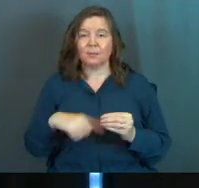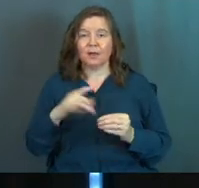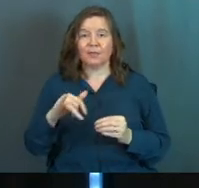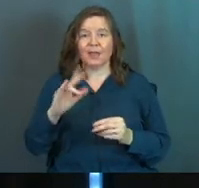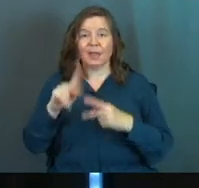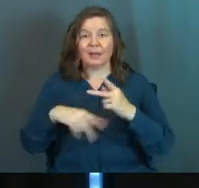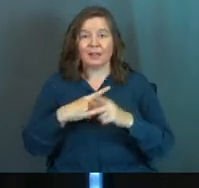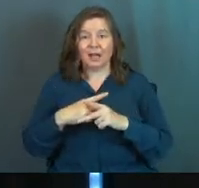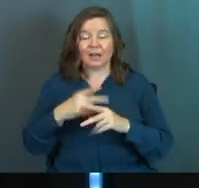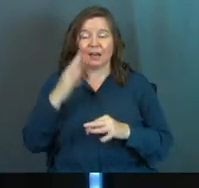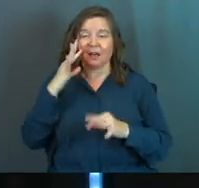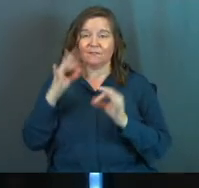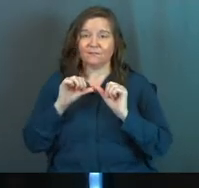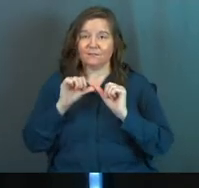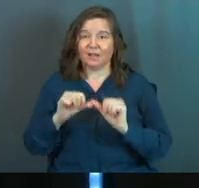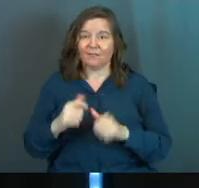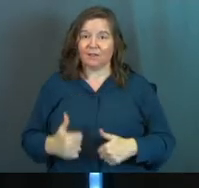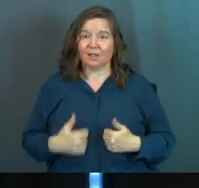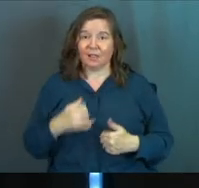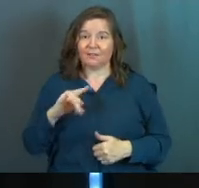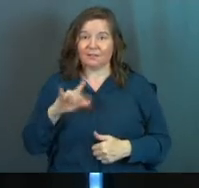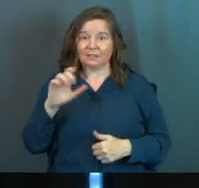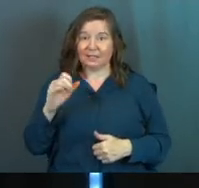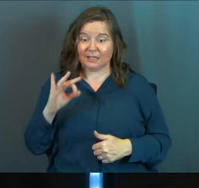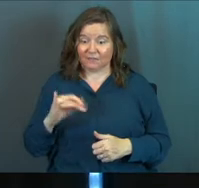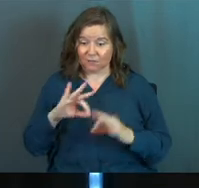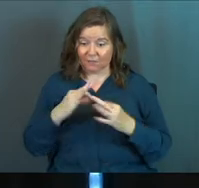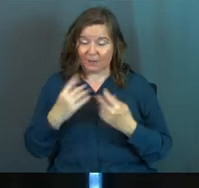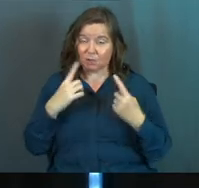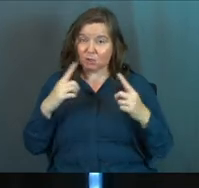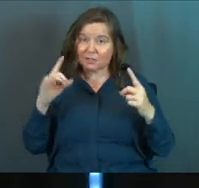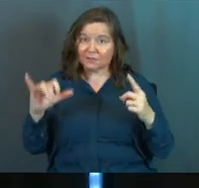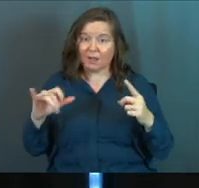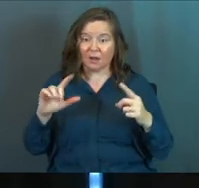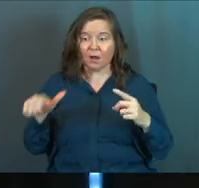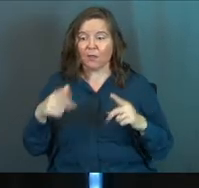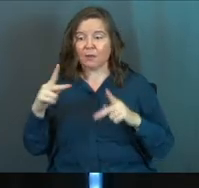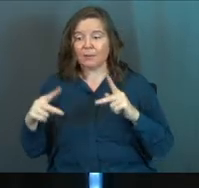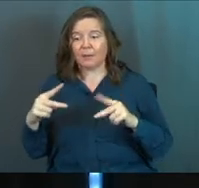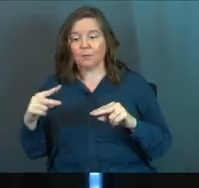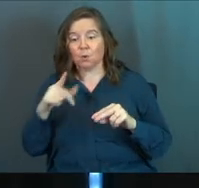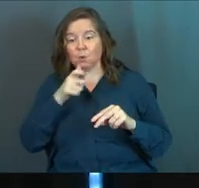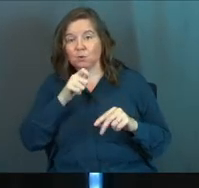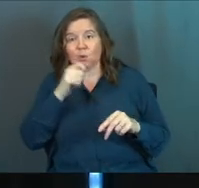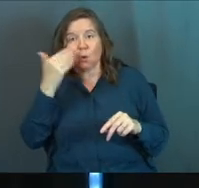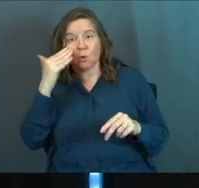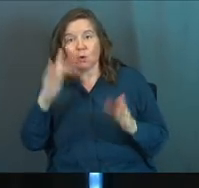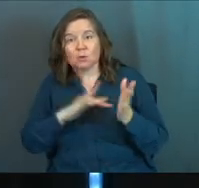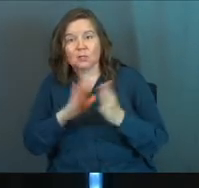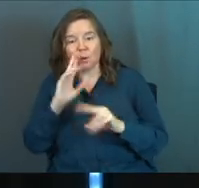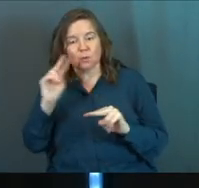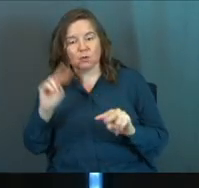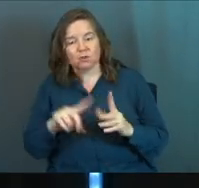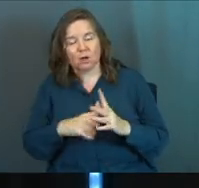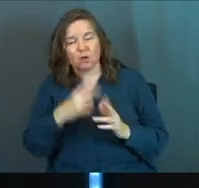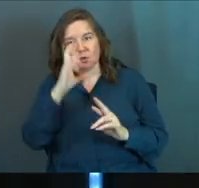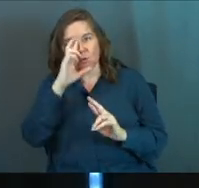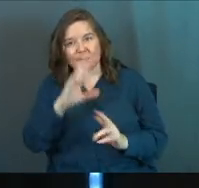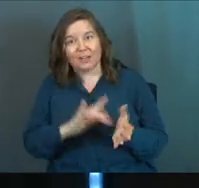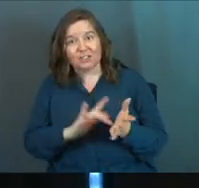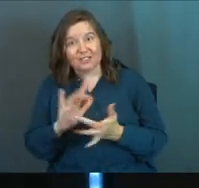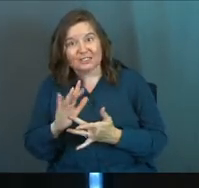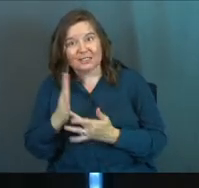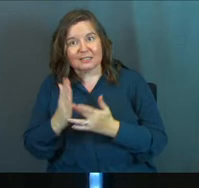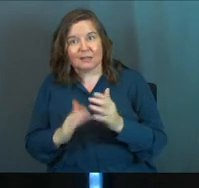about that kind of faithful lifestyle that if your family could achieve that, other people who don't know Jesus will start to respect